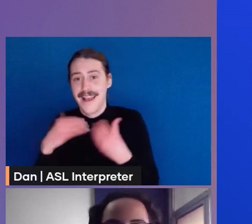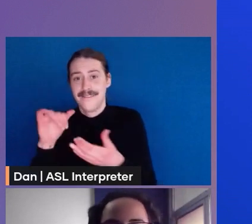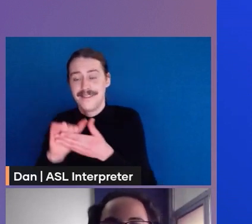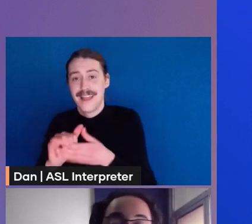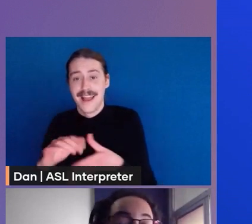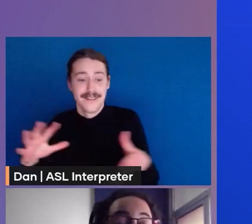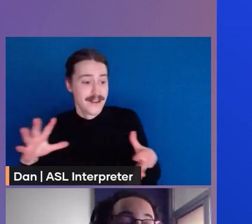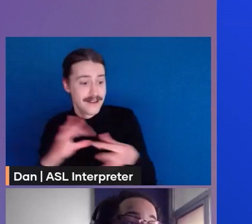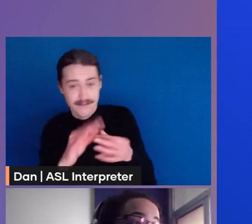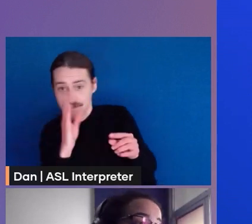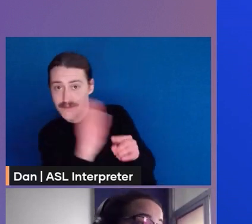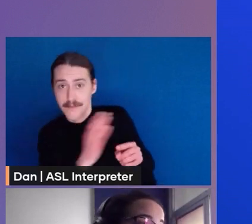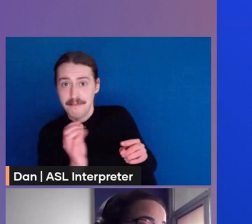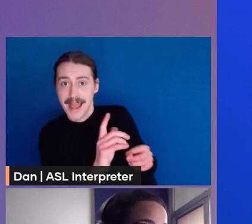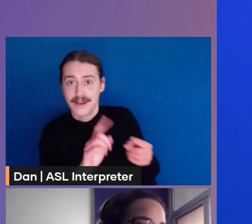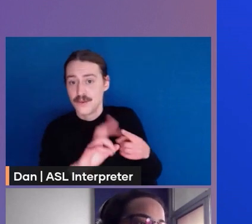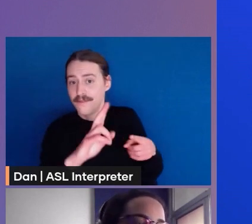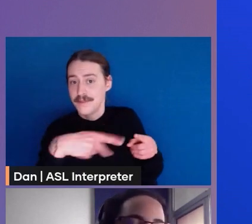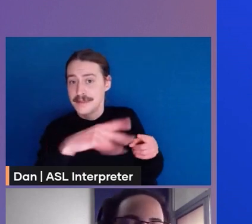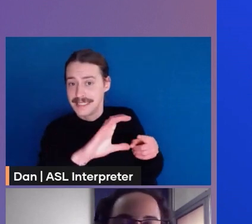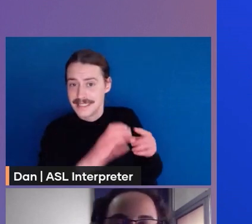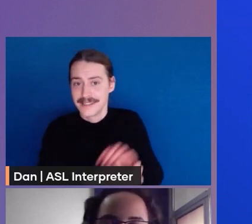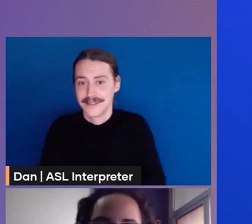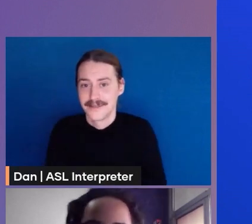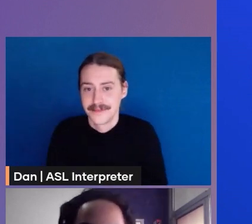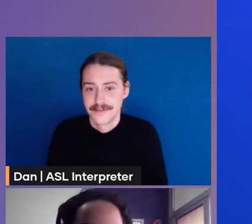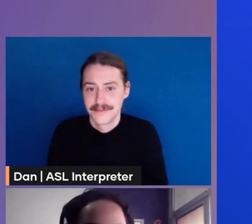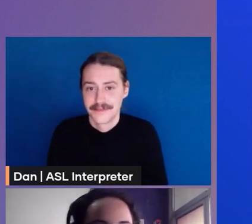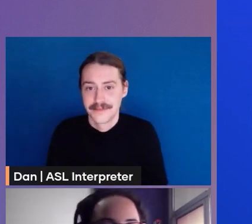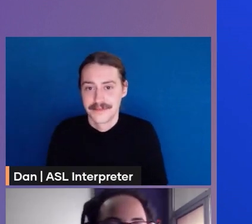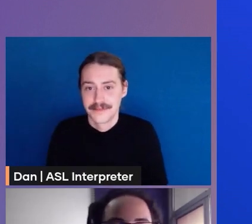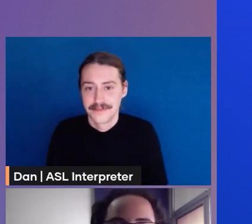like a database subnet group.